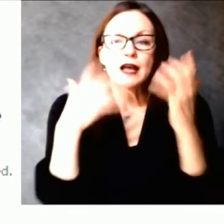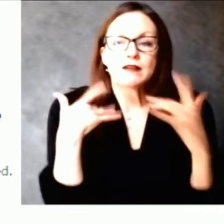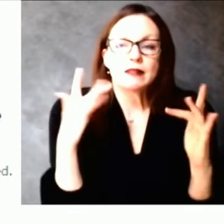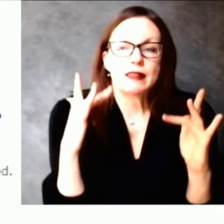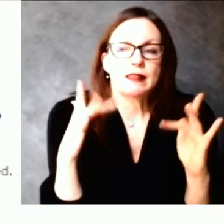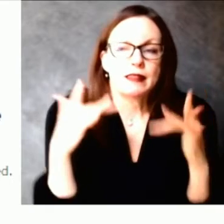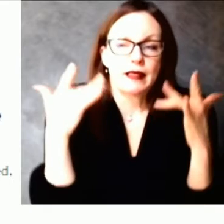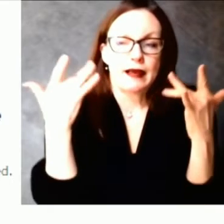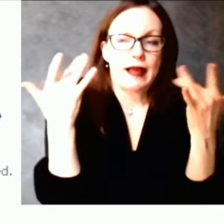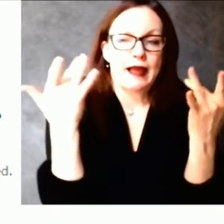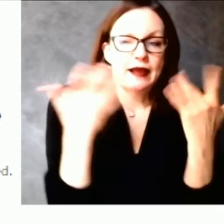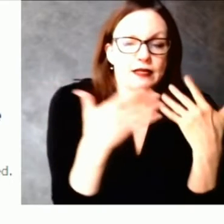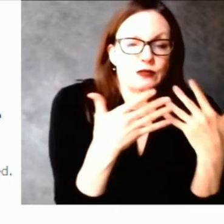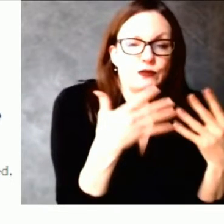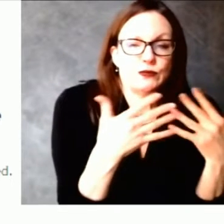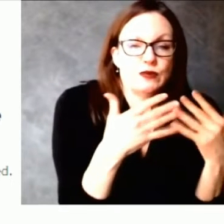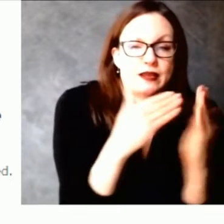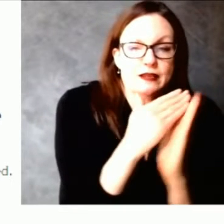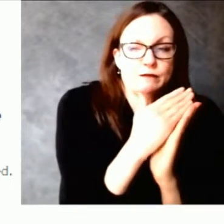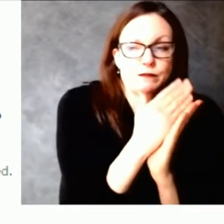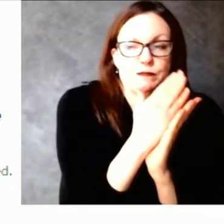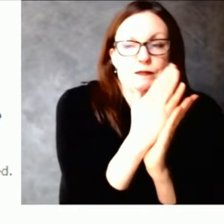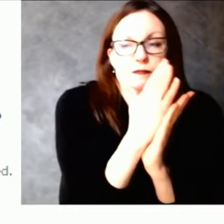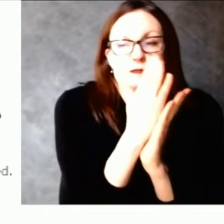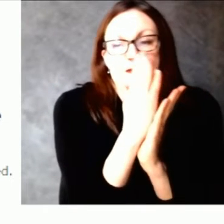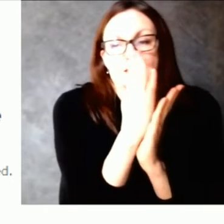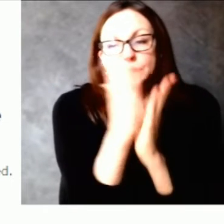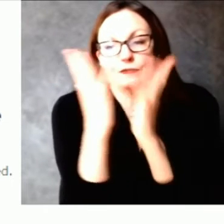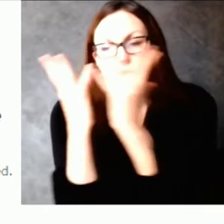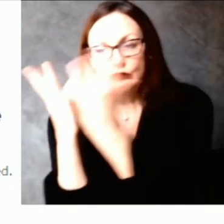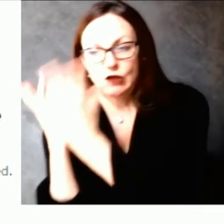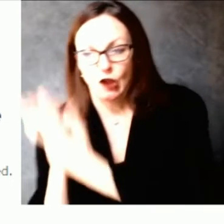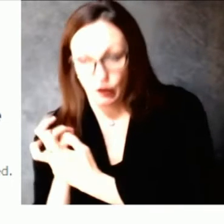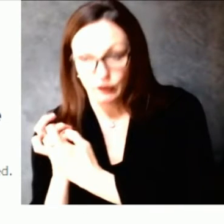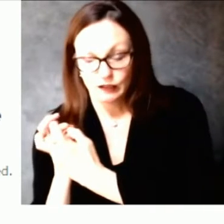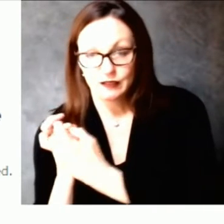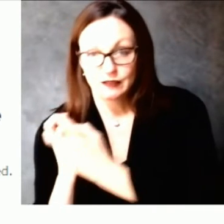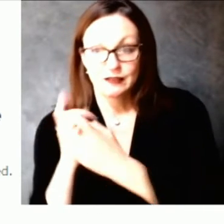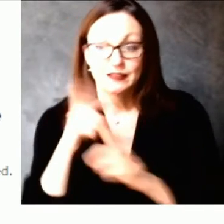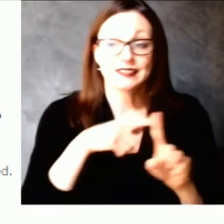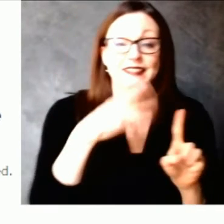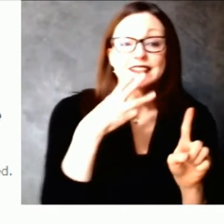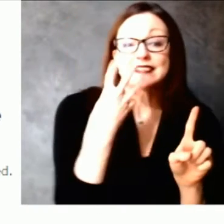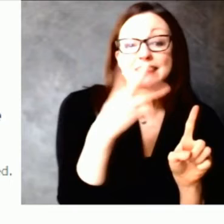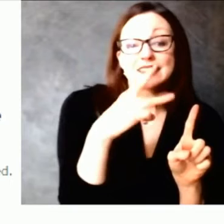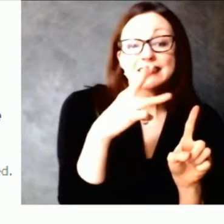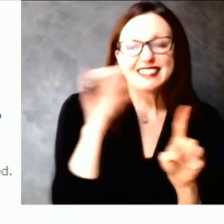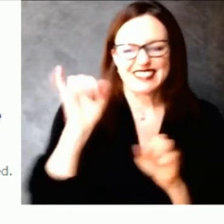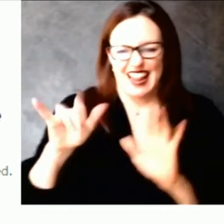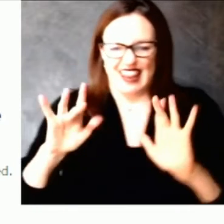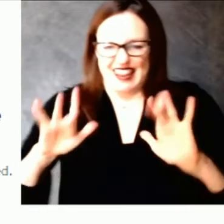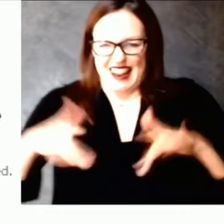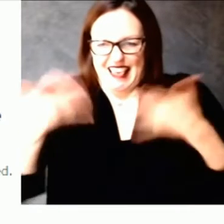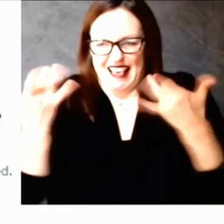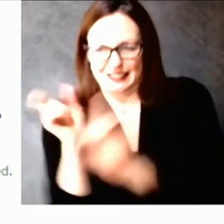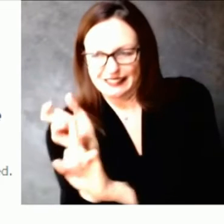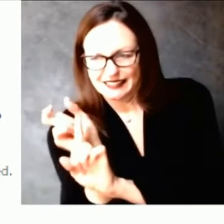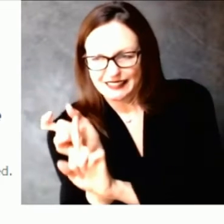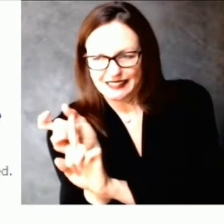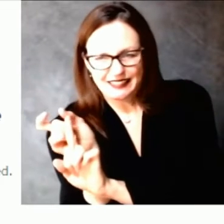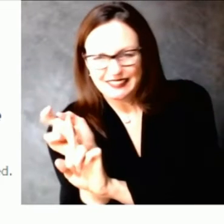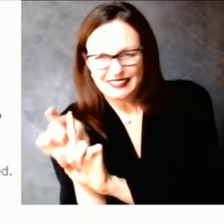cannot yet receive their vaccines because they are not authorized for this age group. The orange section